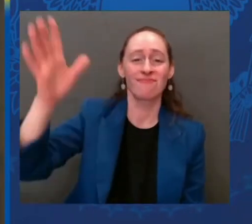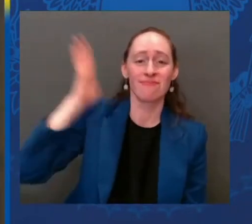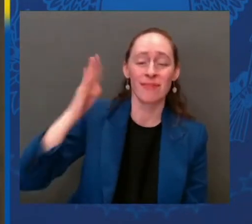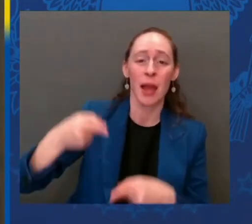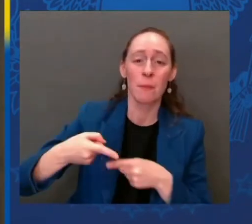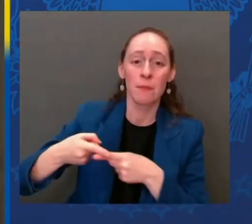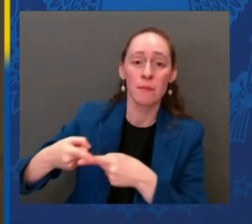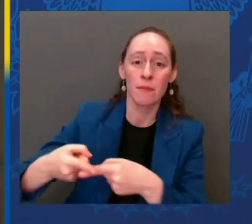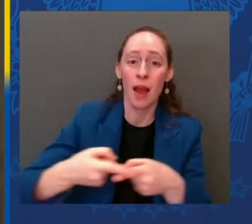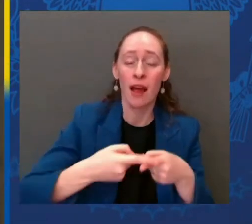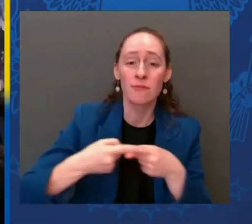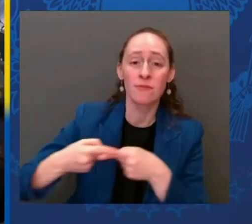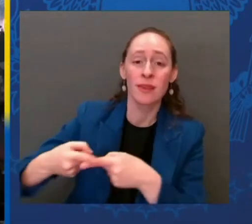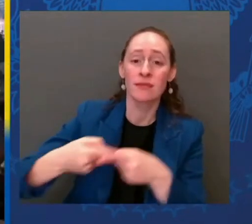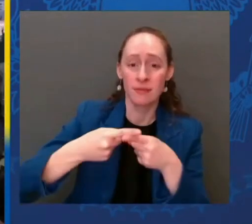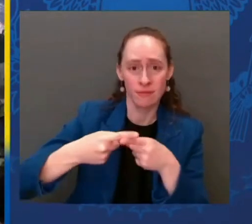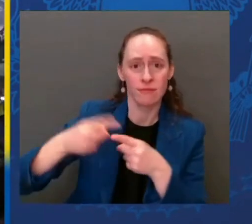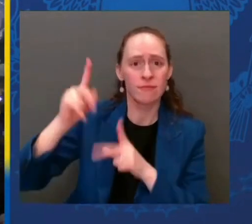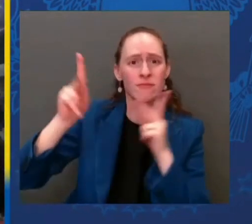people —